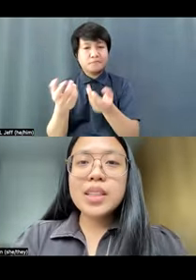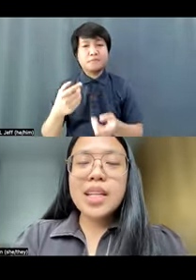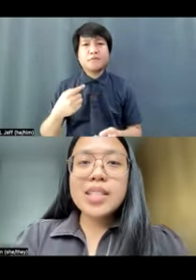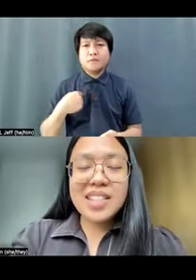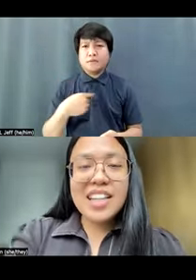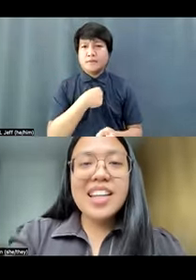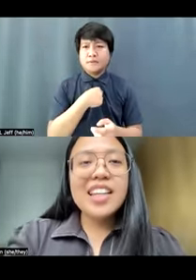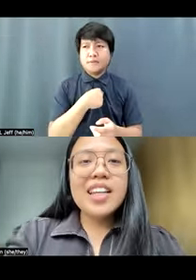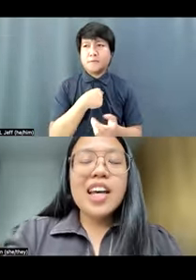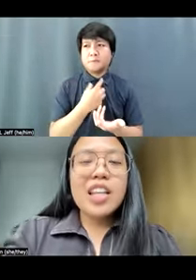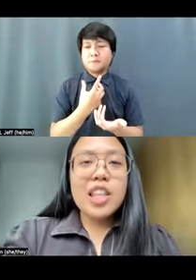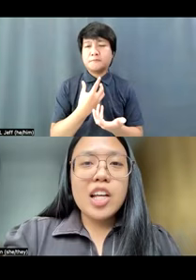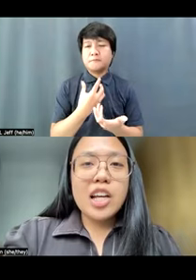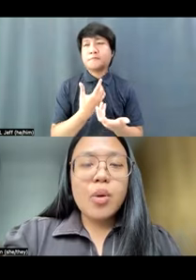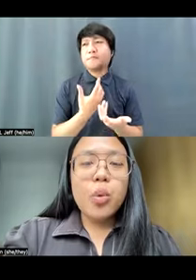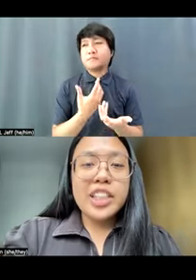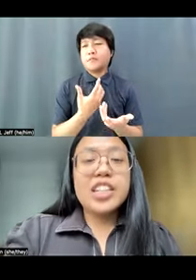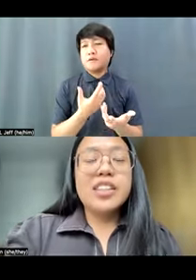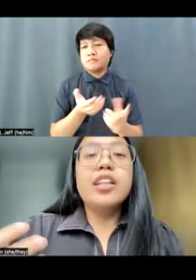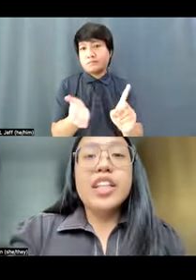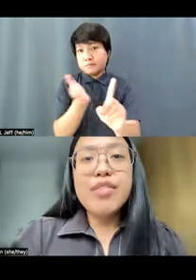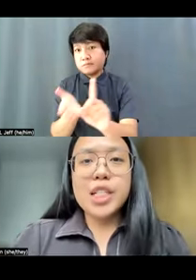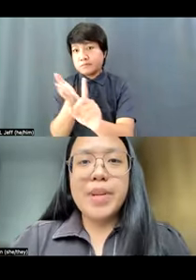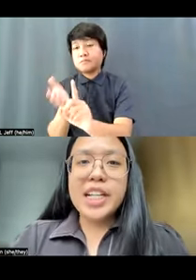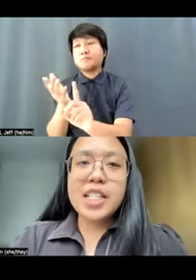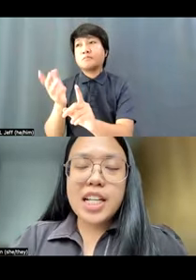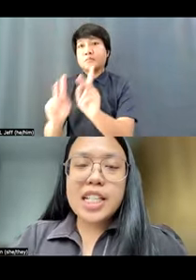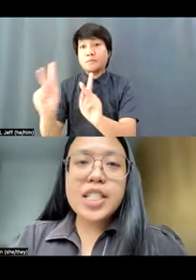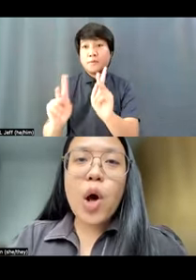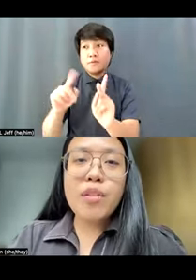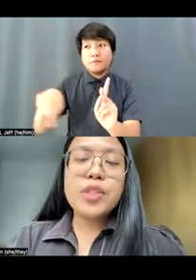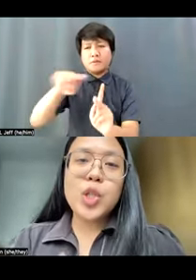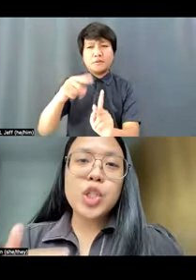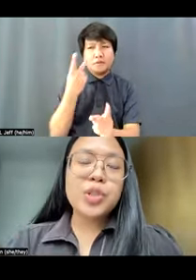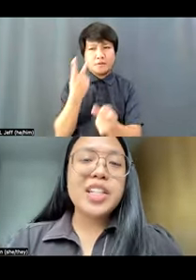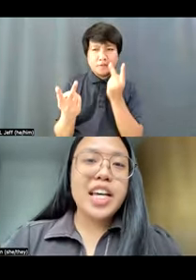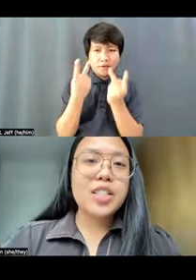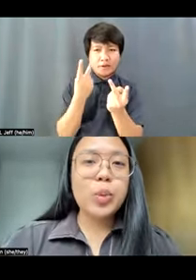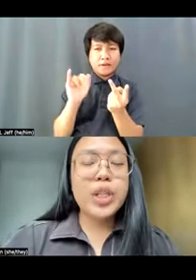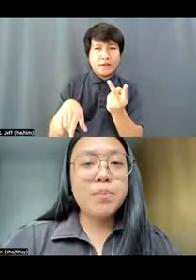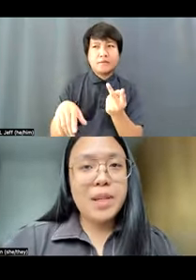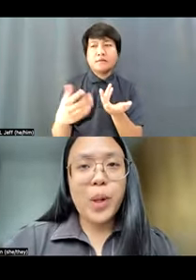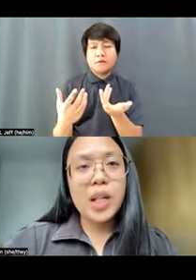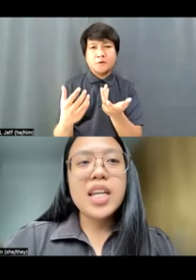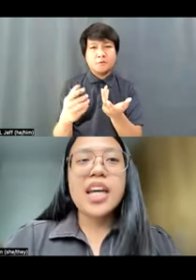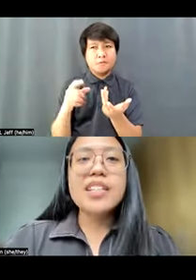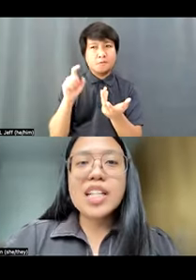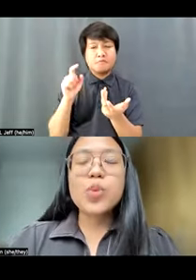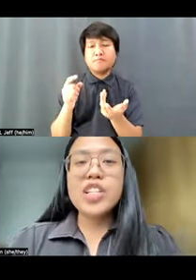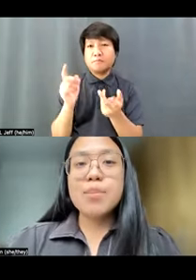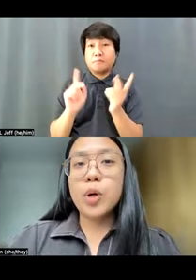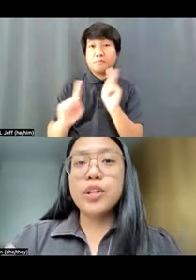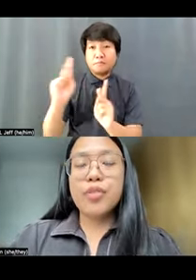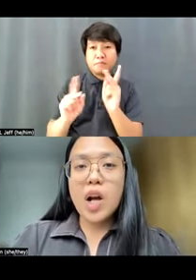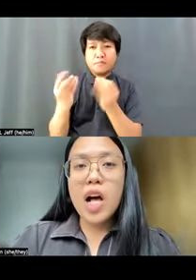see the lived experiences of structurally excluded people. And